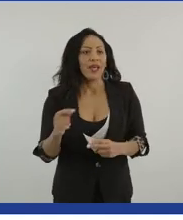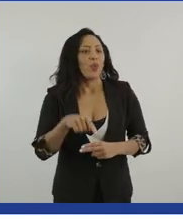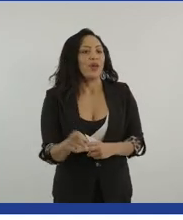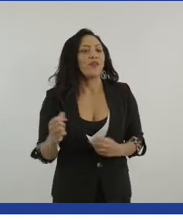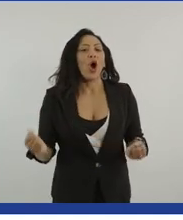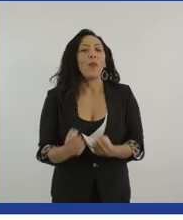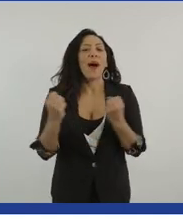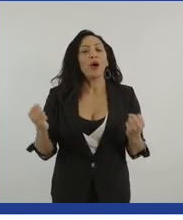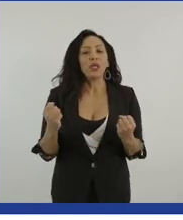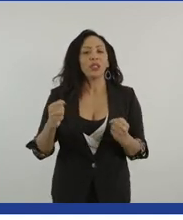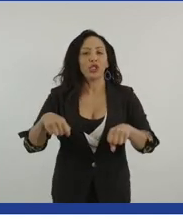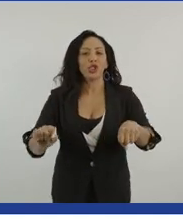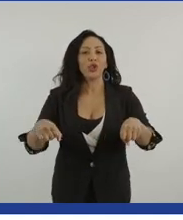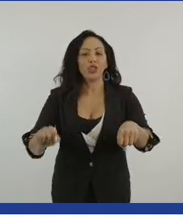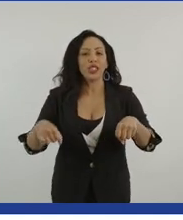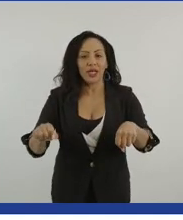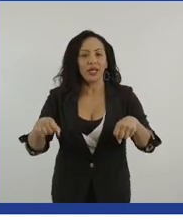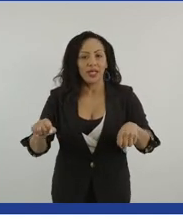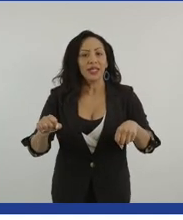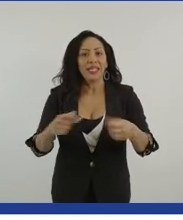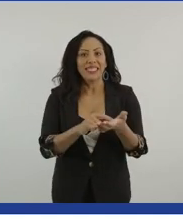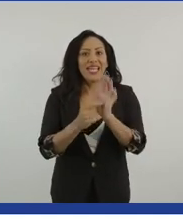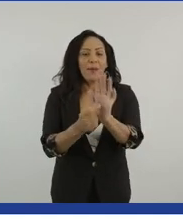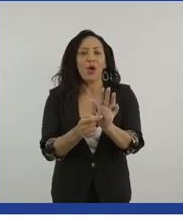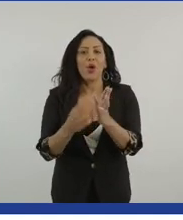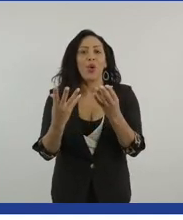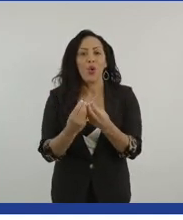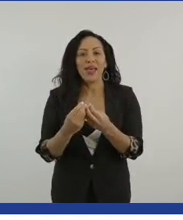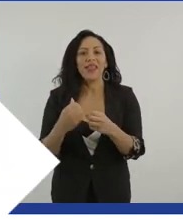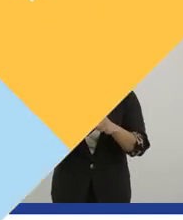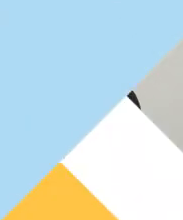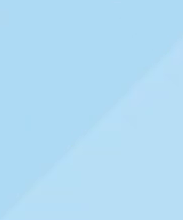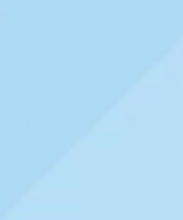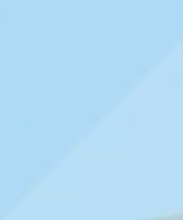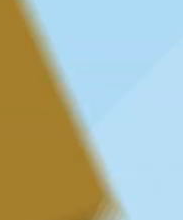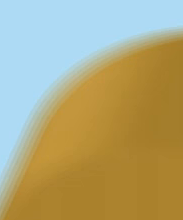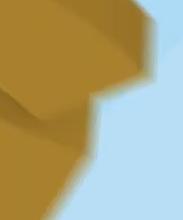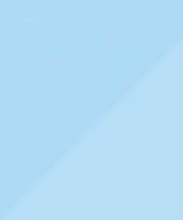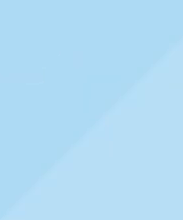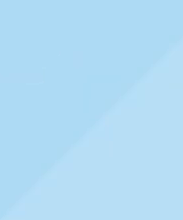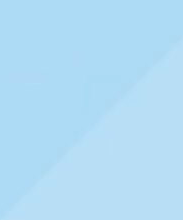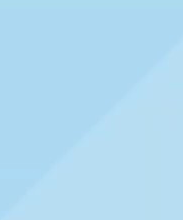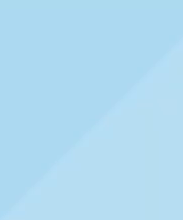with Jim Wood. So thanks again, Richard. has been great to have you. Thank you. you.